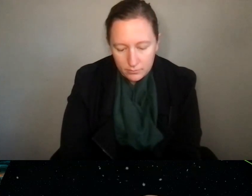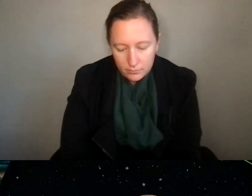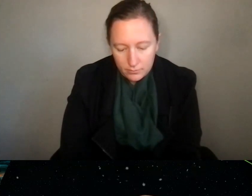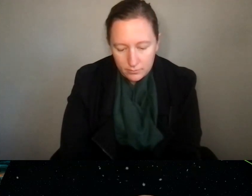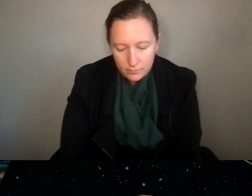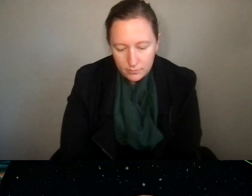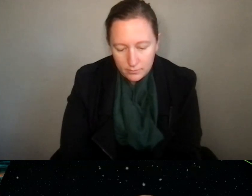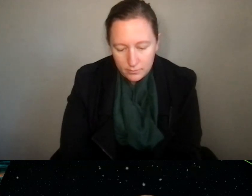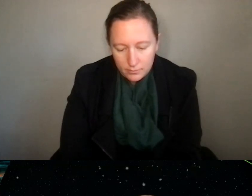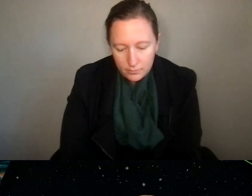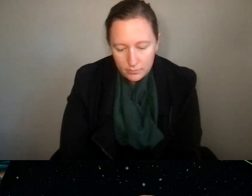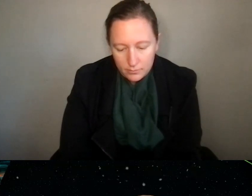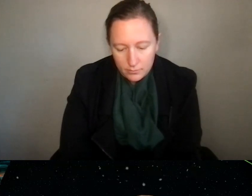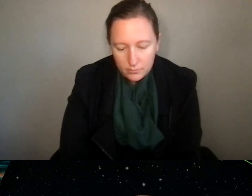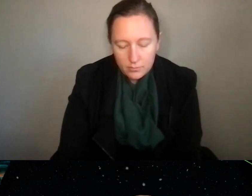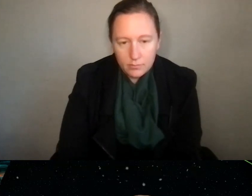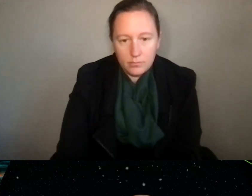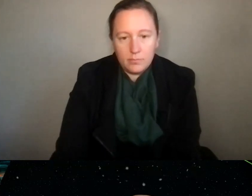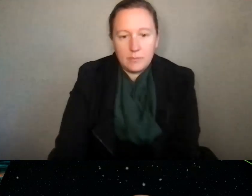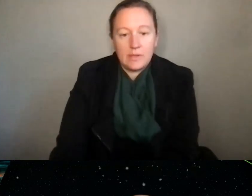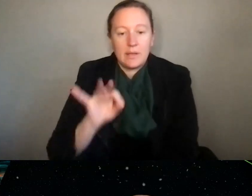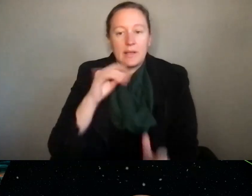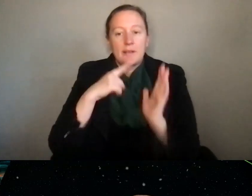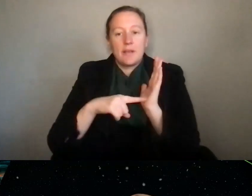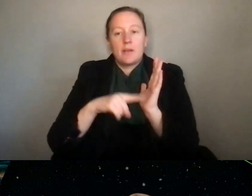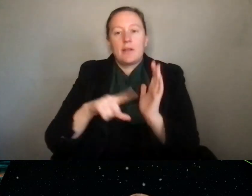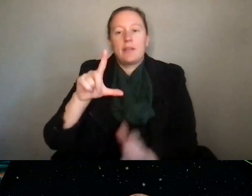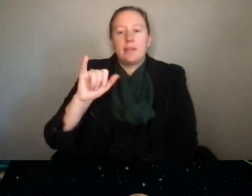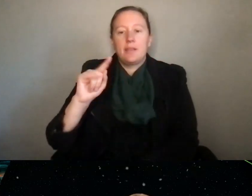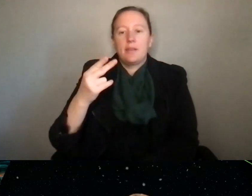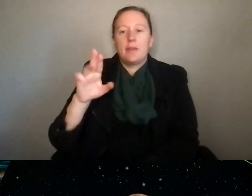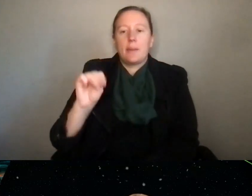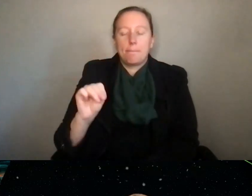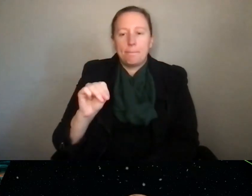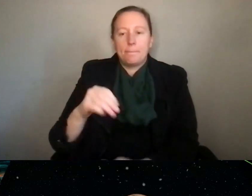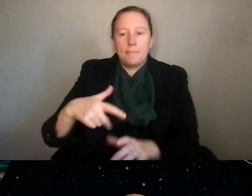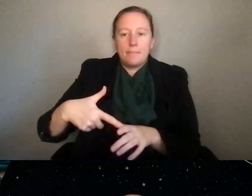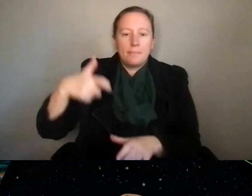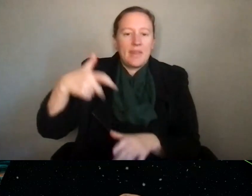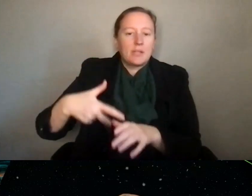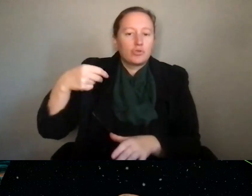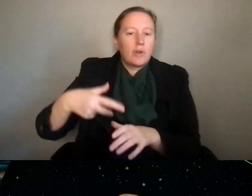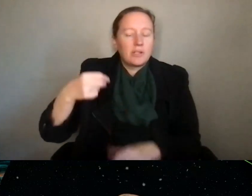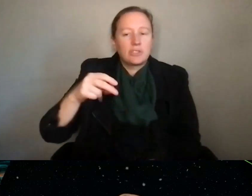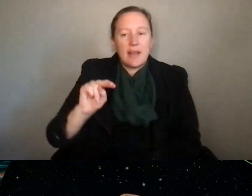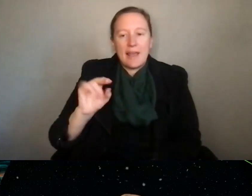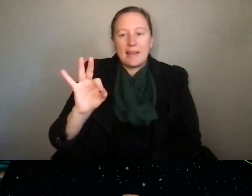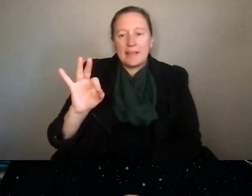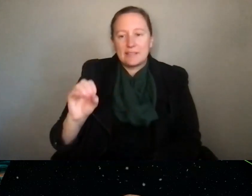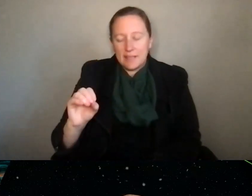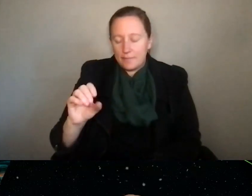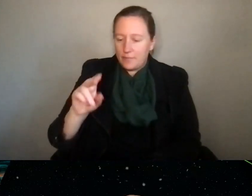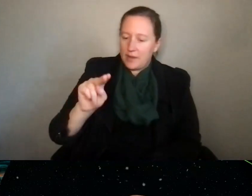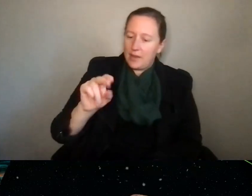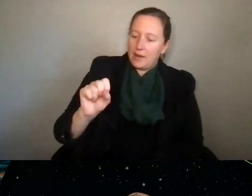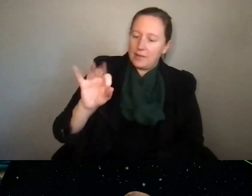Next question. If you are researching lithium extraction, would you look at would you look to NSF GEO or the Department of